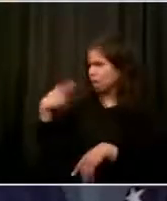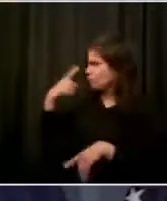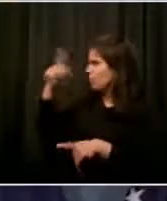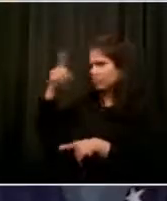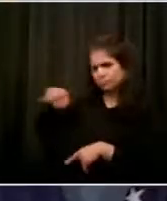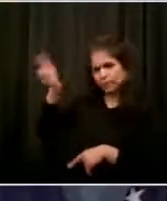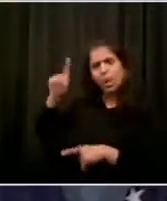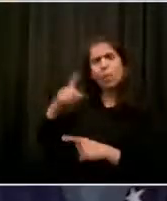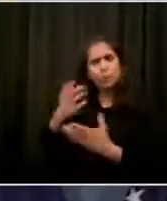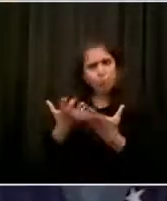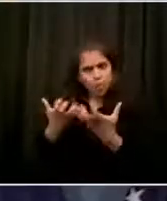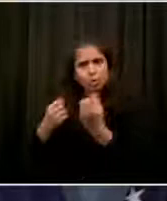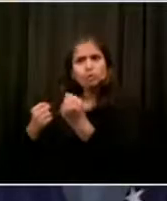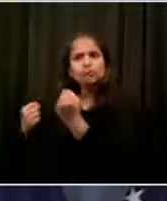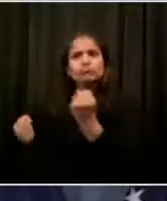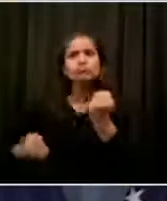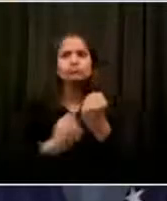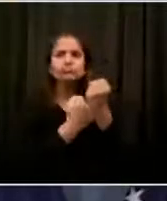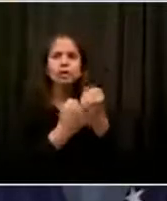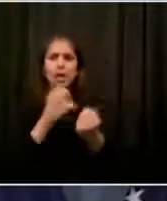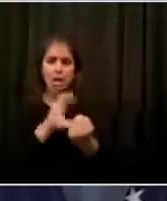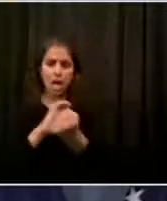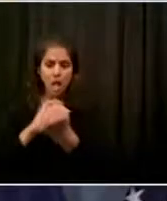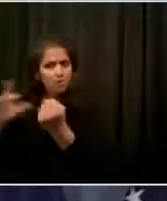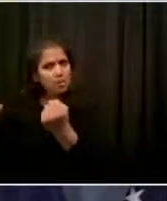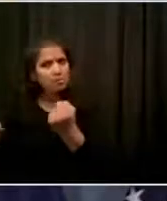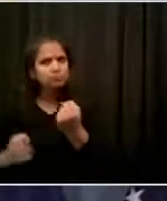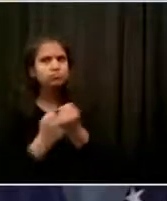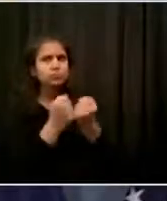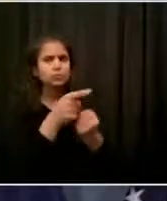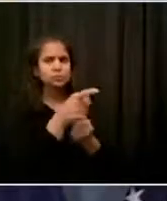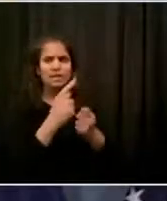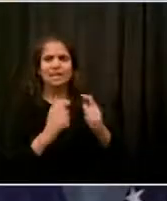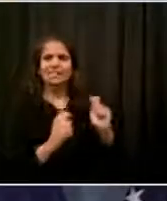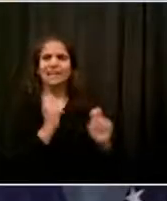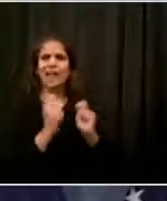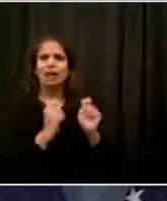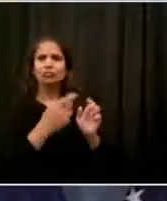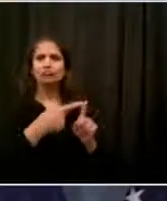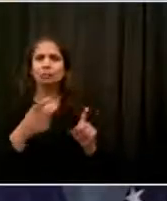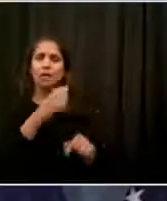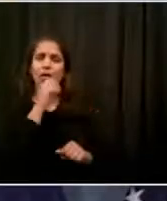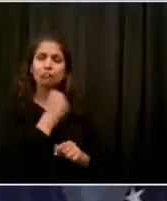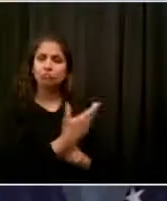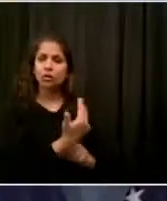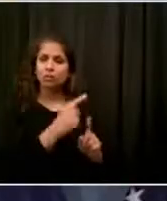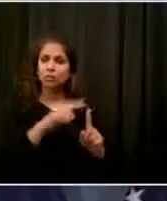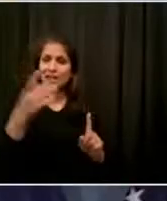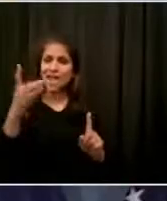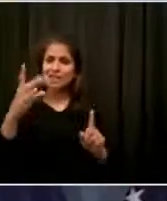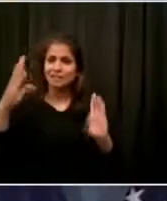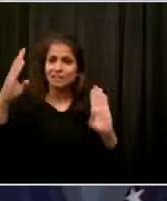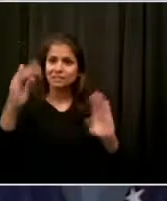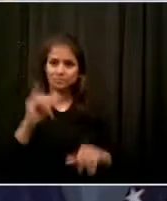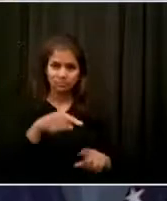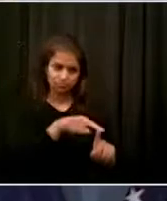mission of the NYPD to focus proactively and positively on young people. So, Rich, I don't think it has to be